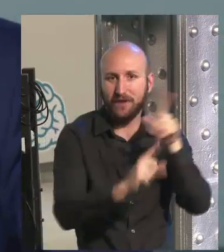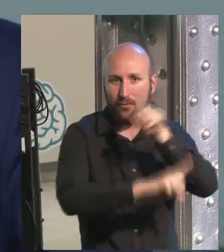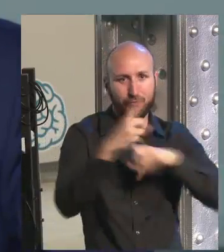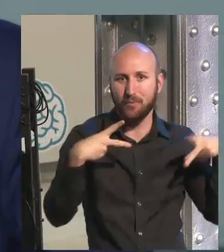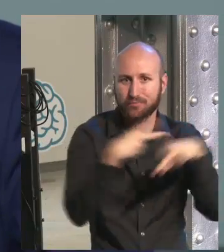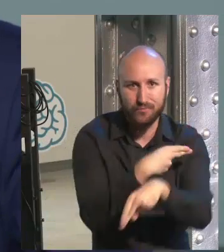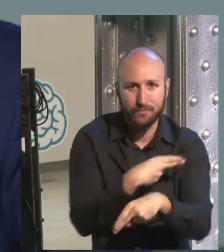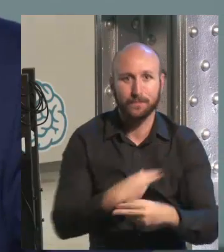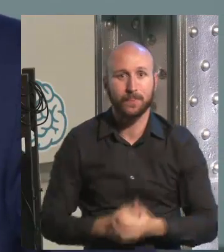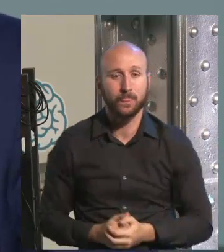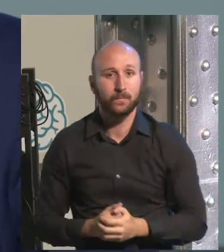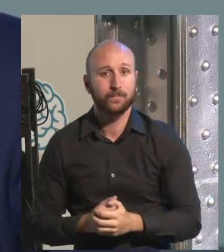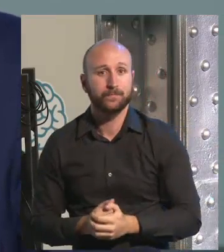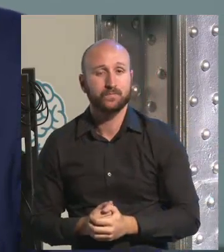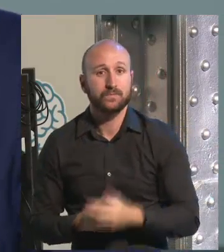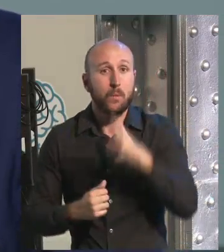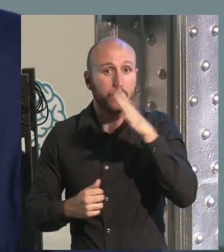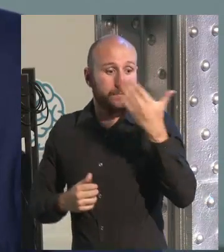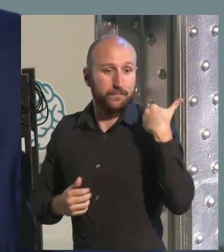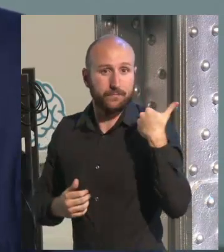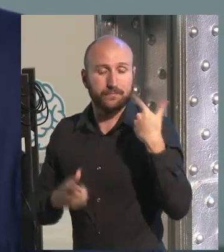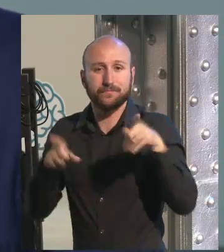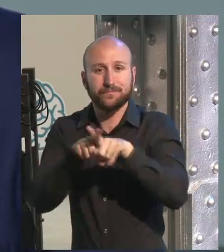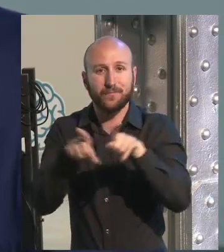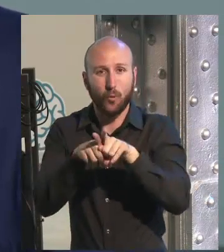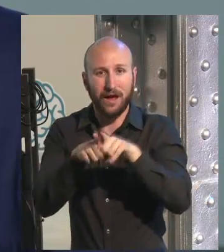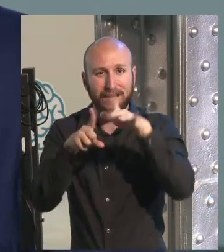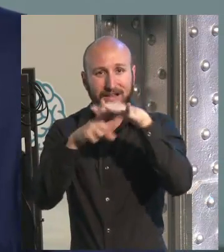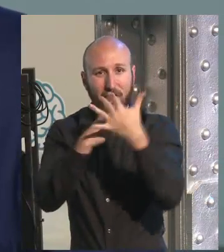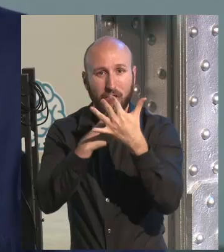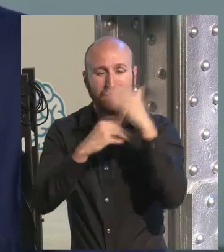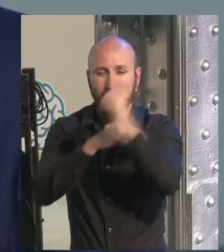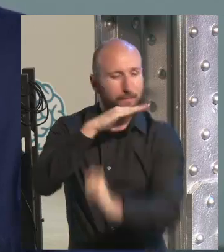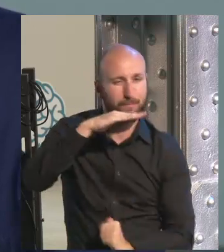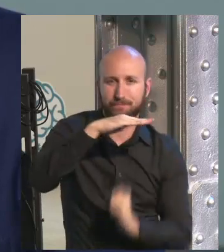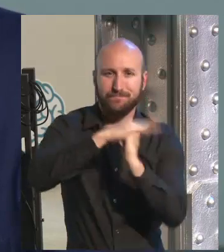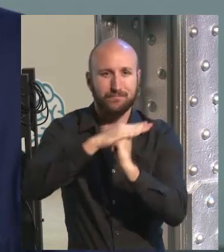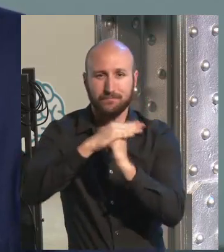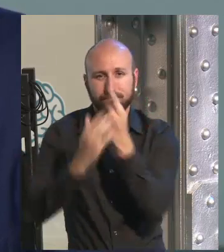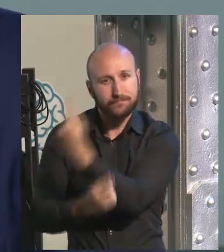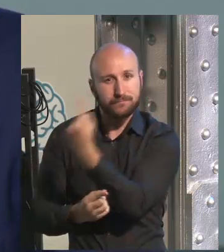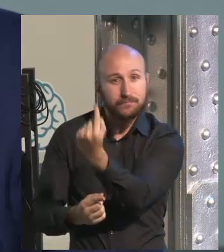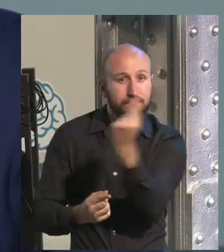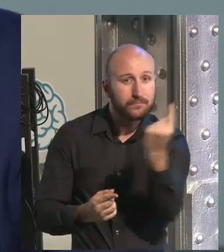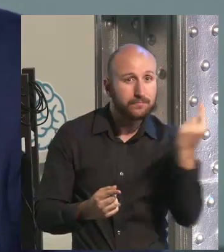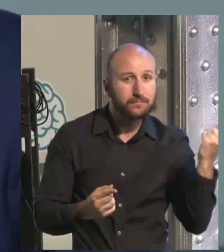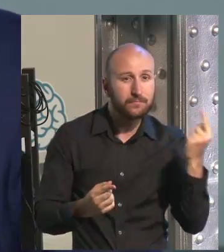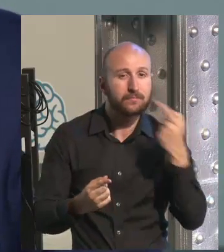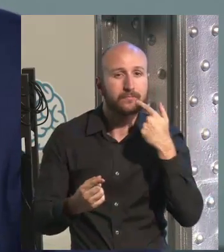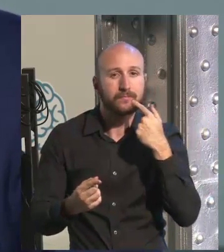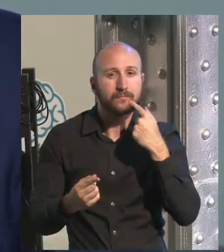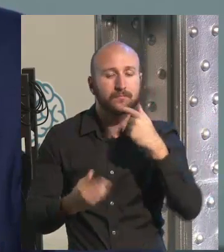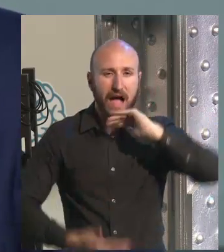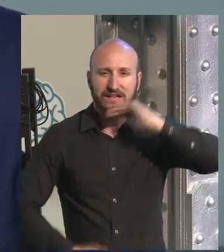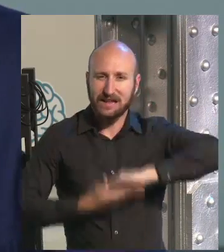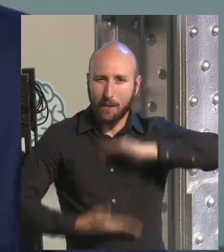syndromes of attention, for example, I would have loved to